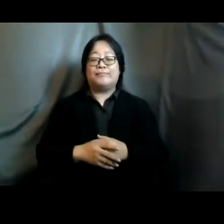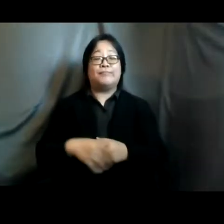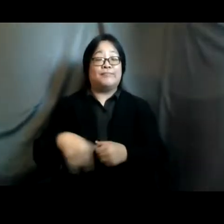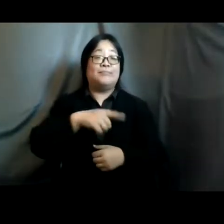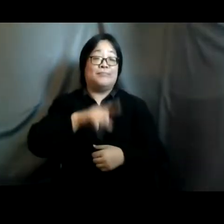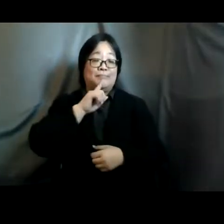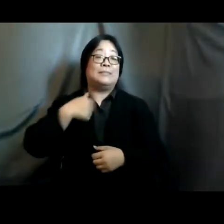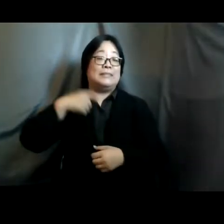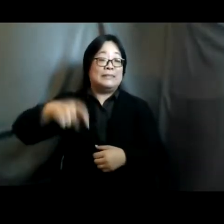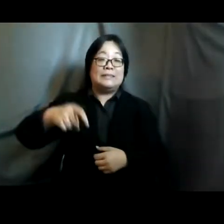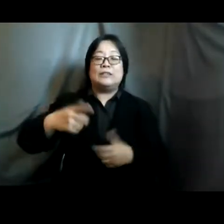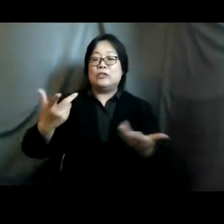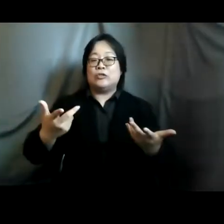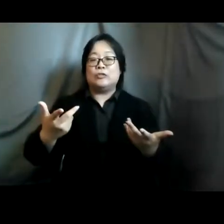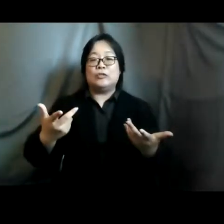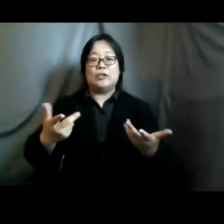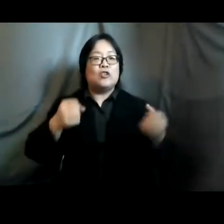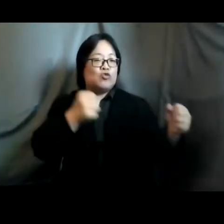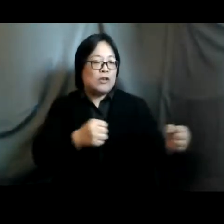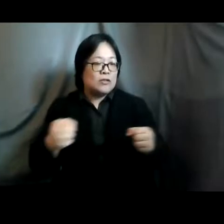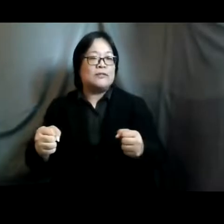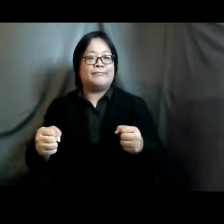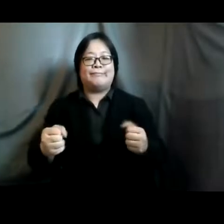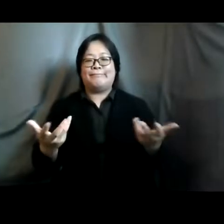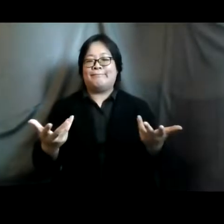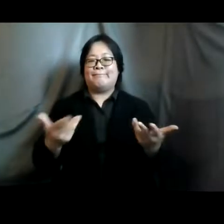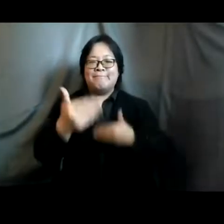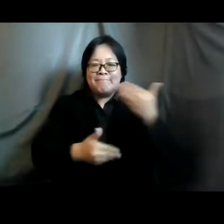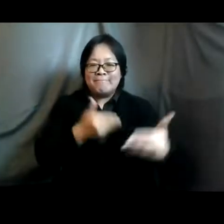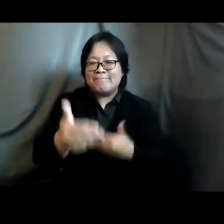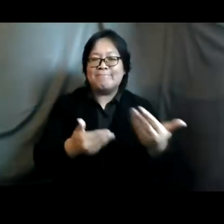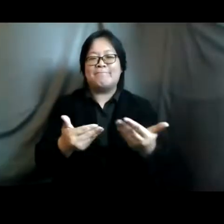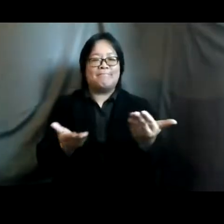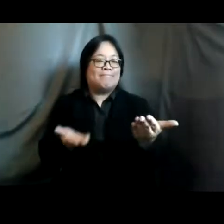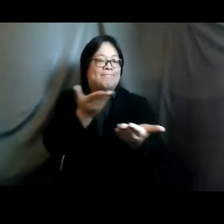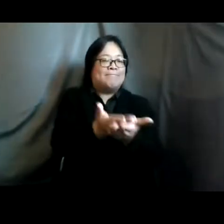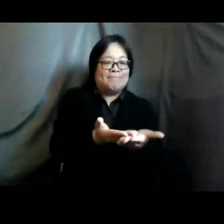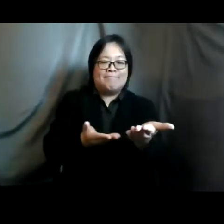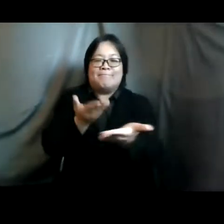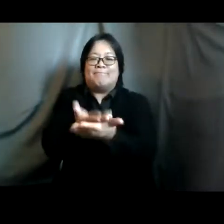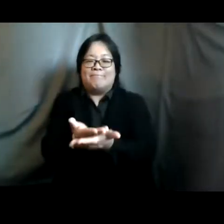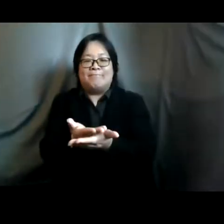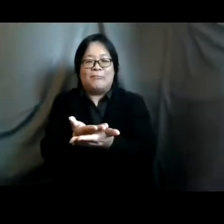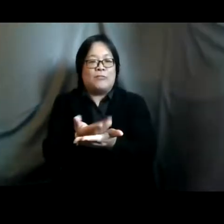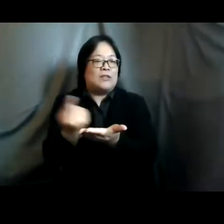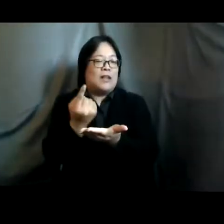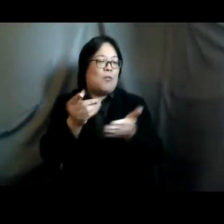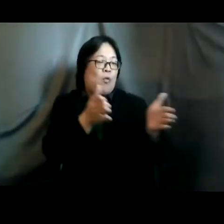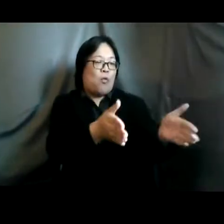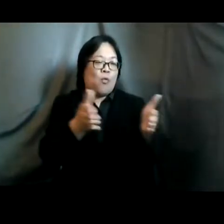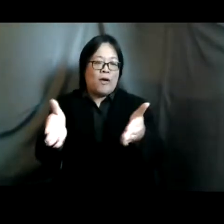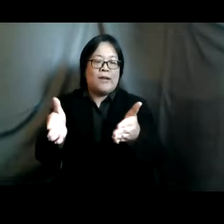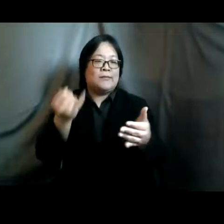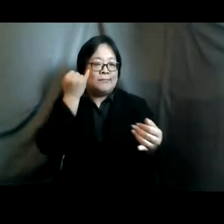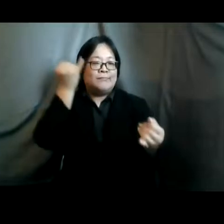need some strategies and me at as a youth just can recommend some tricky uh ways for this such as to